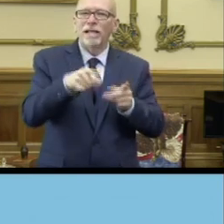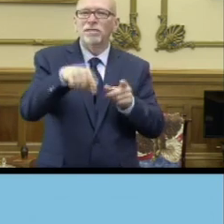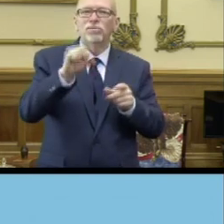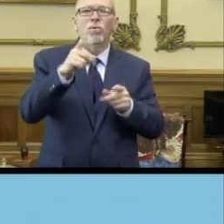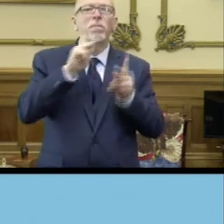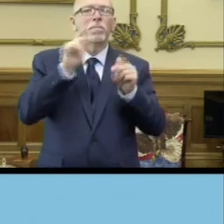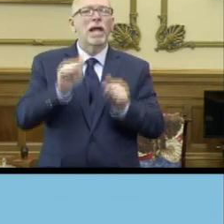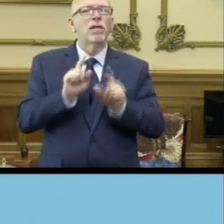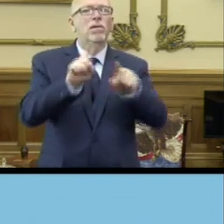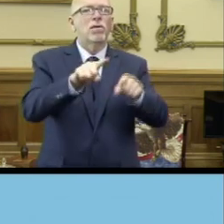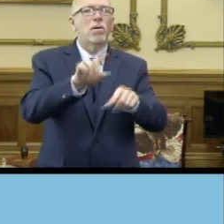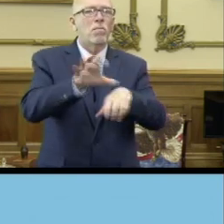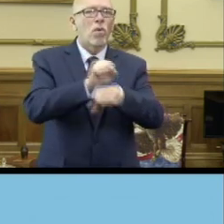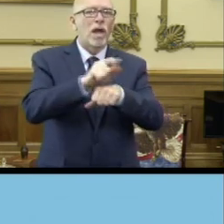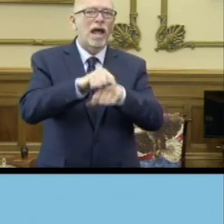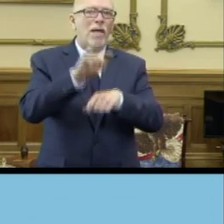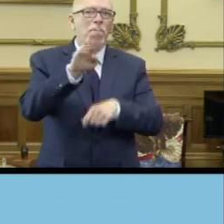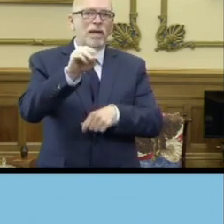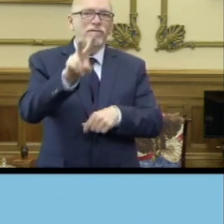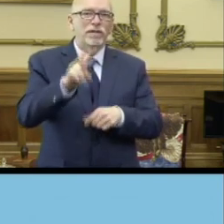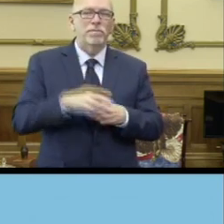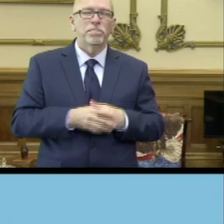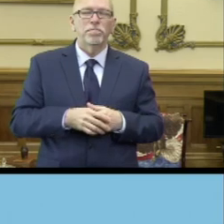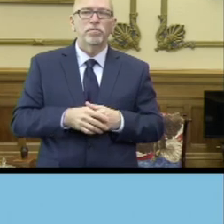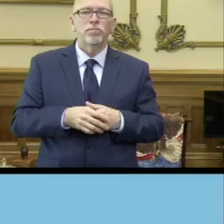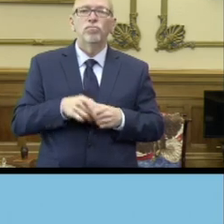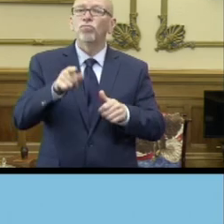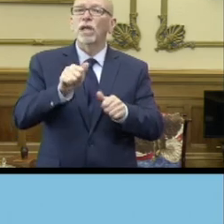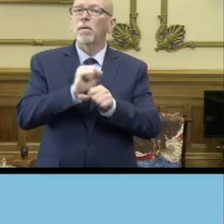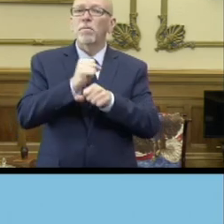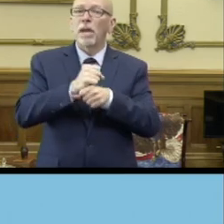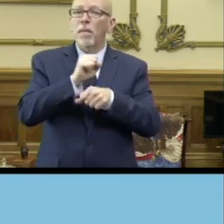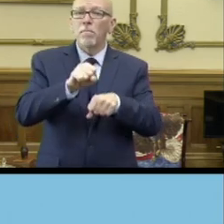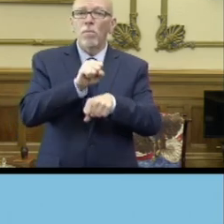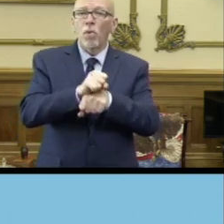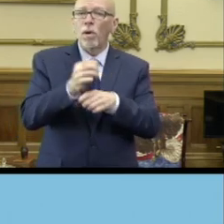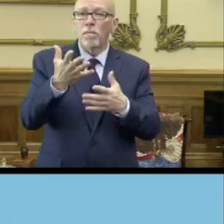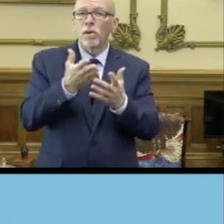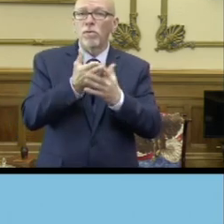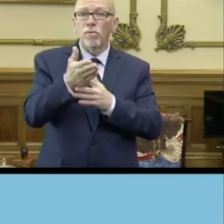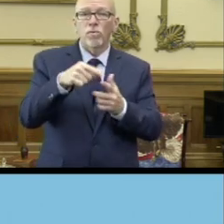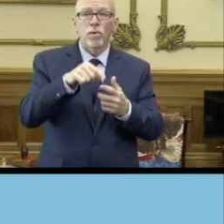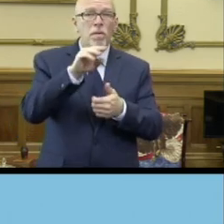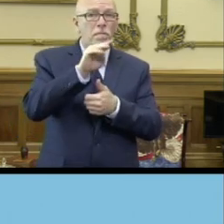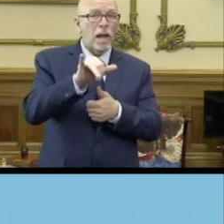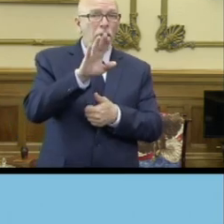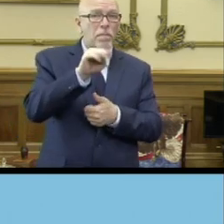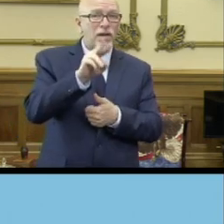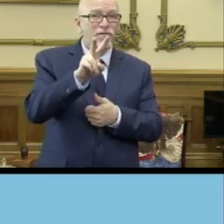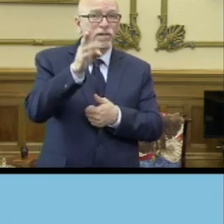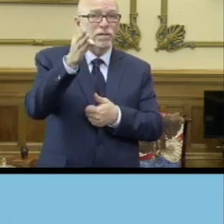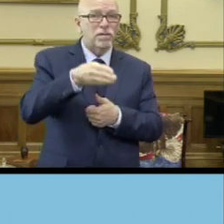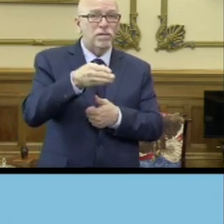they can make appointments at the BMV. You can make an appointment either through mybmv